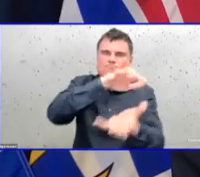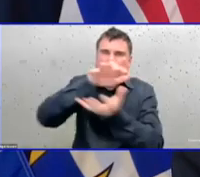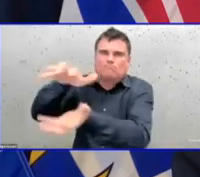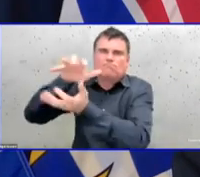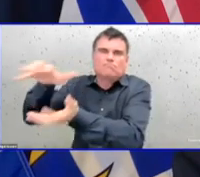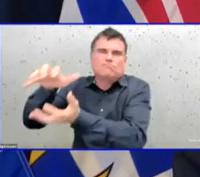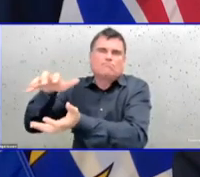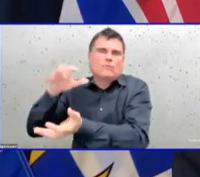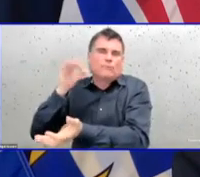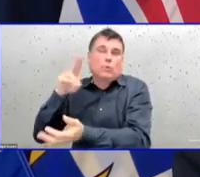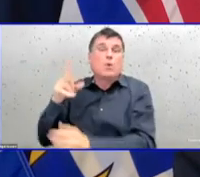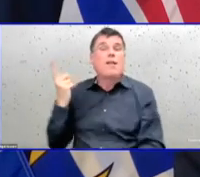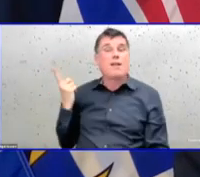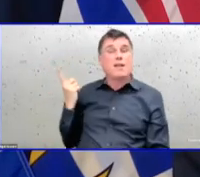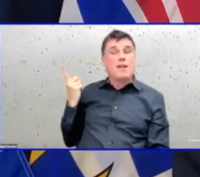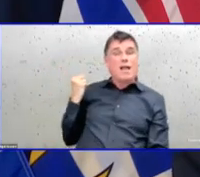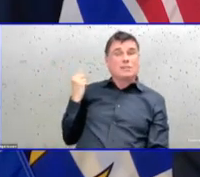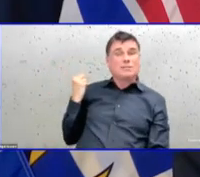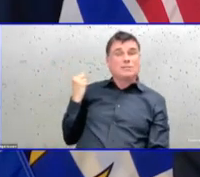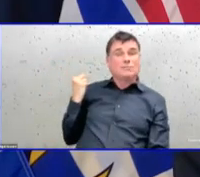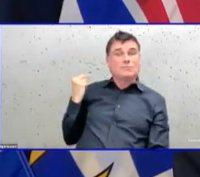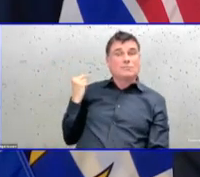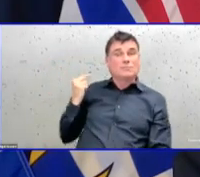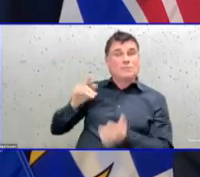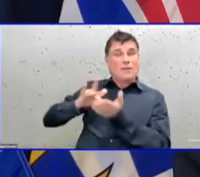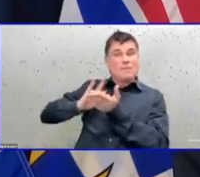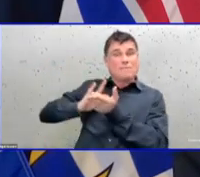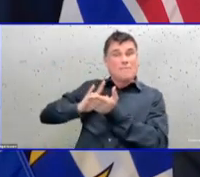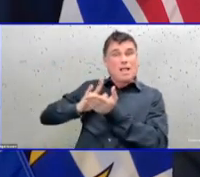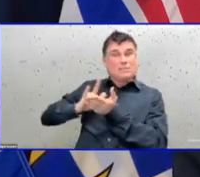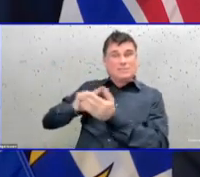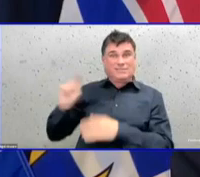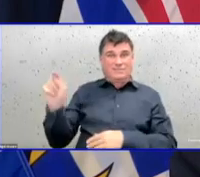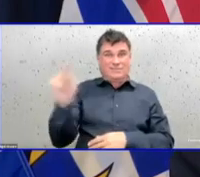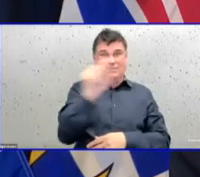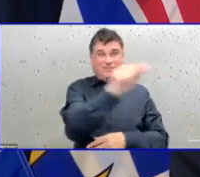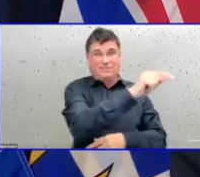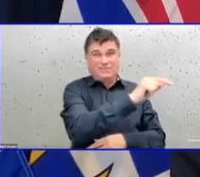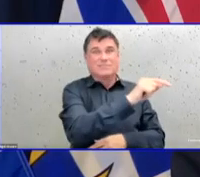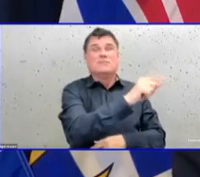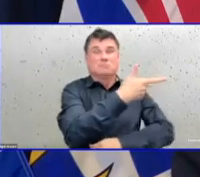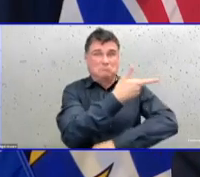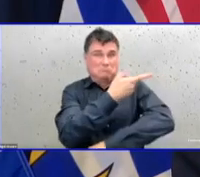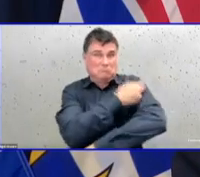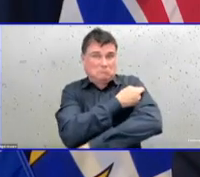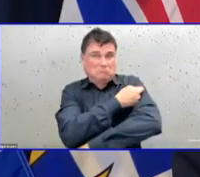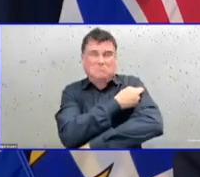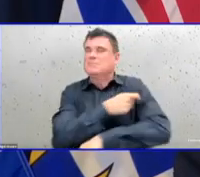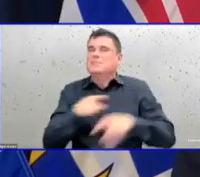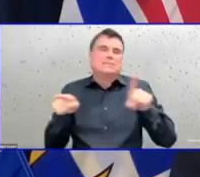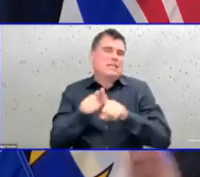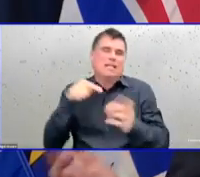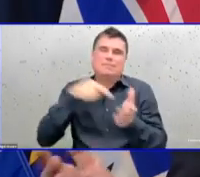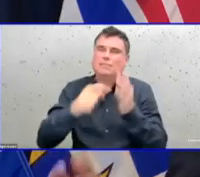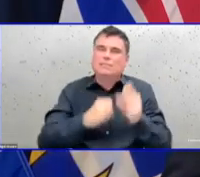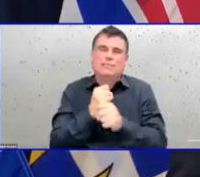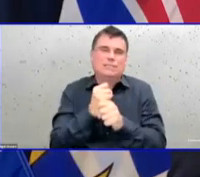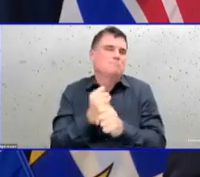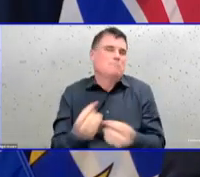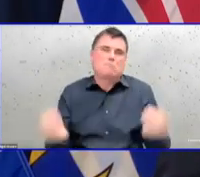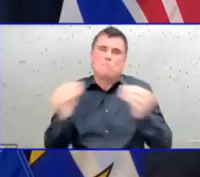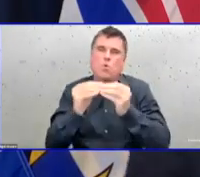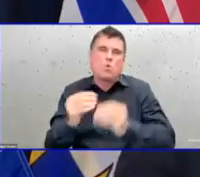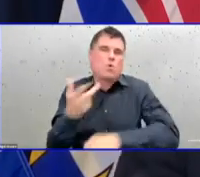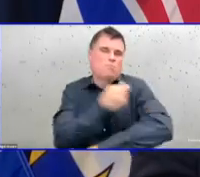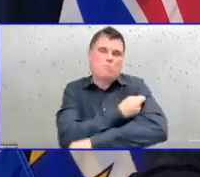case this year. We're full on. There are more than a million shots out there in community vaccines, I